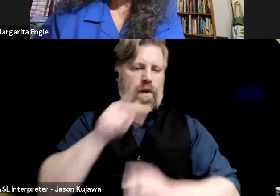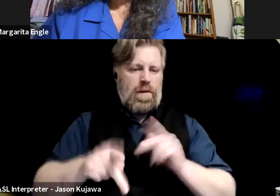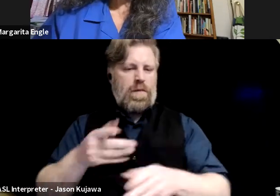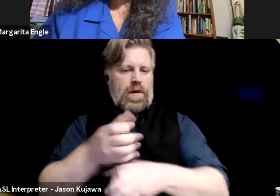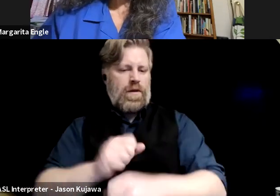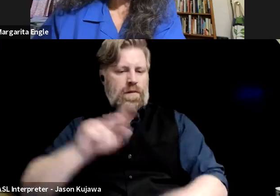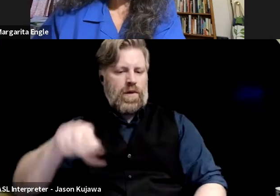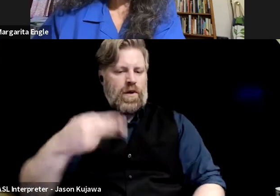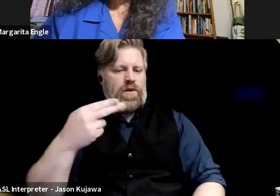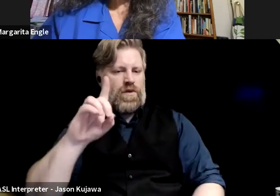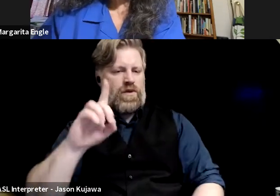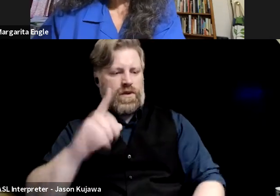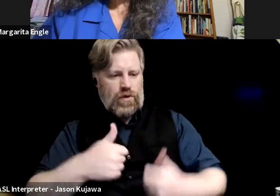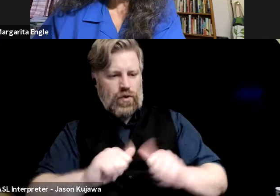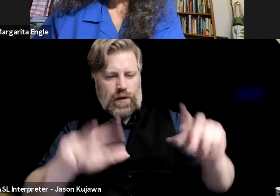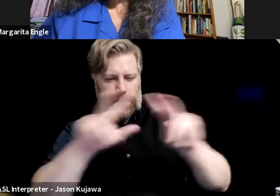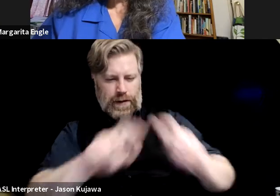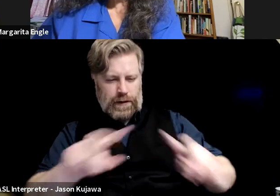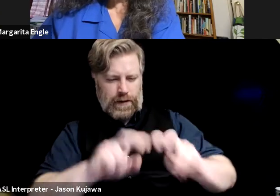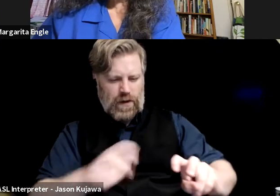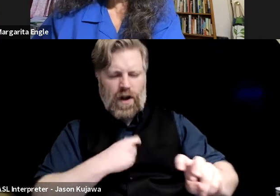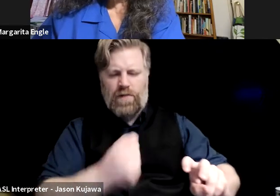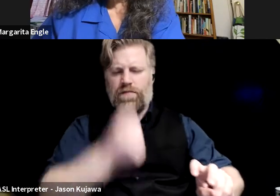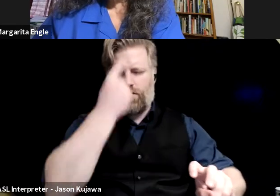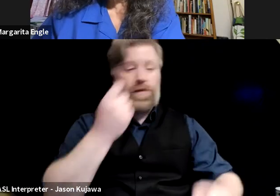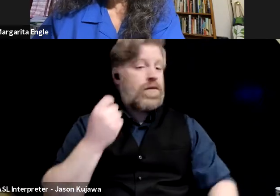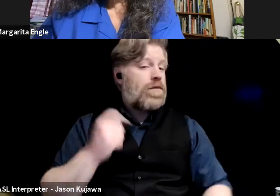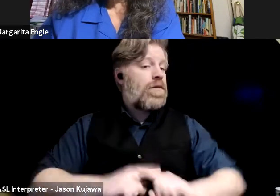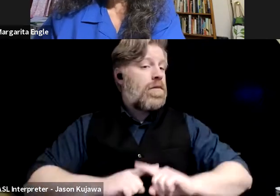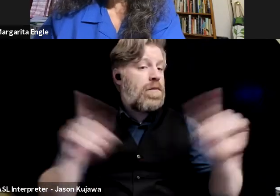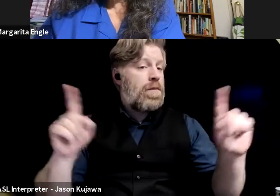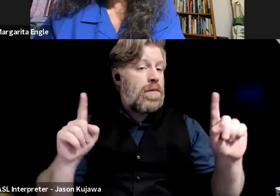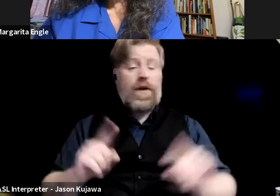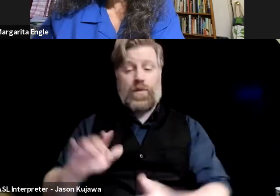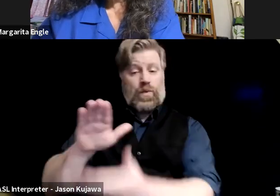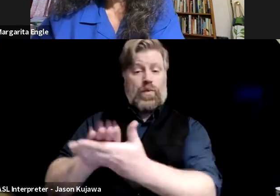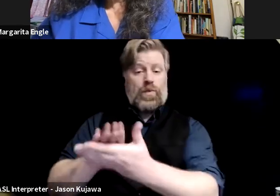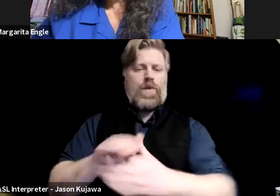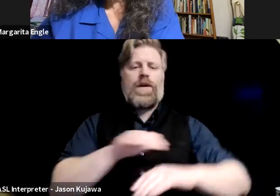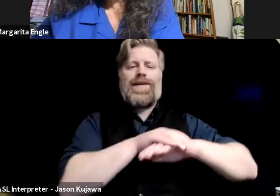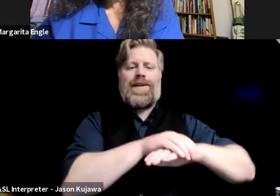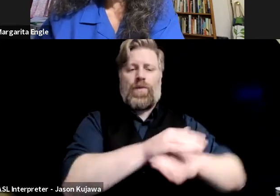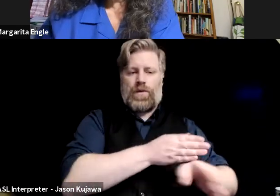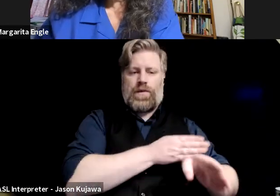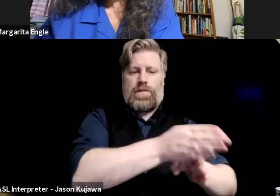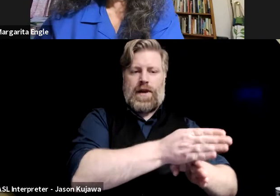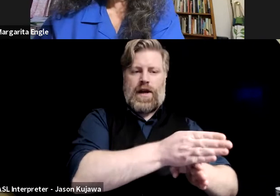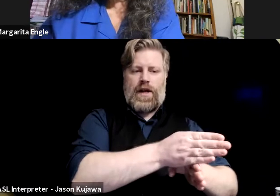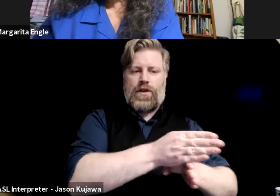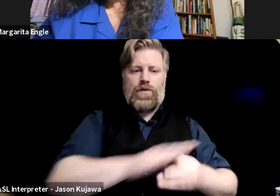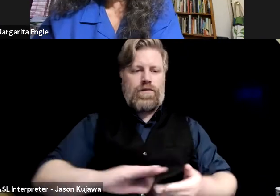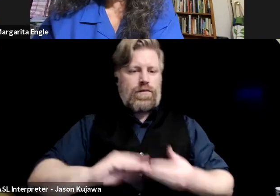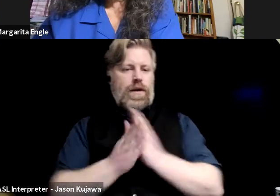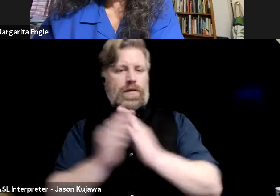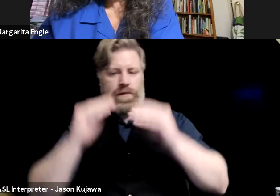what's happened, I think, in a lot of schools is, you know, English majors come into schools and, and try to make students, or inadvertently make students